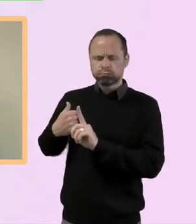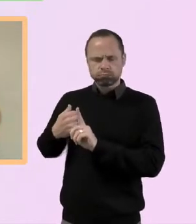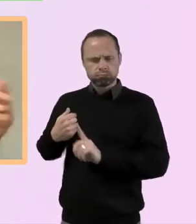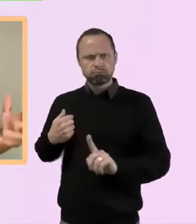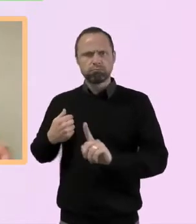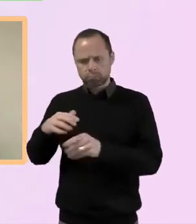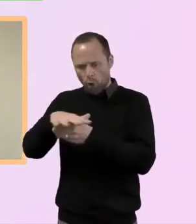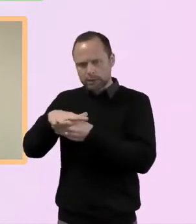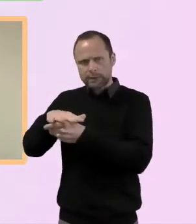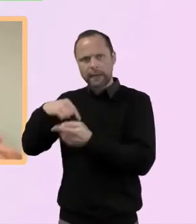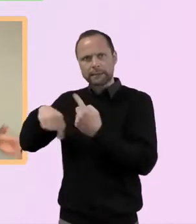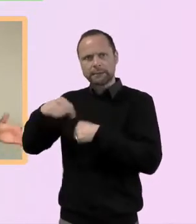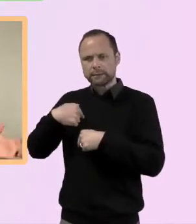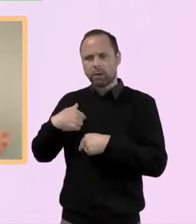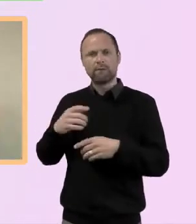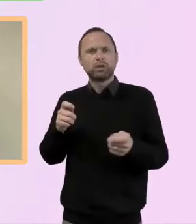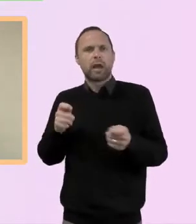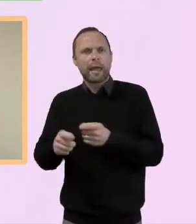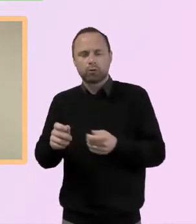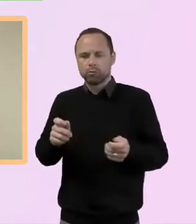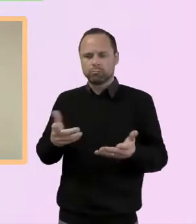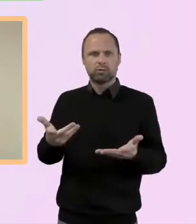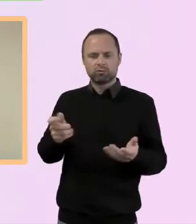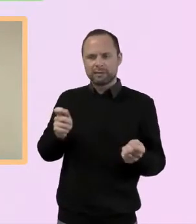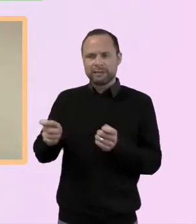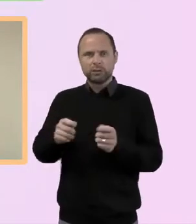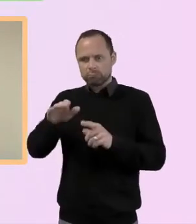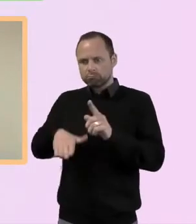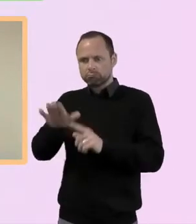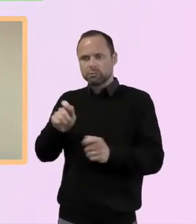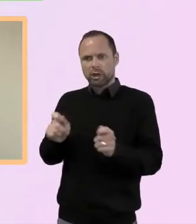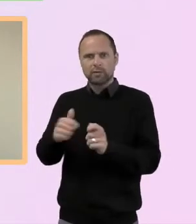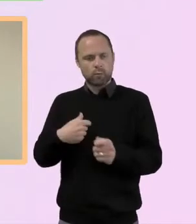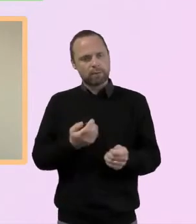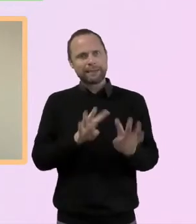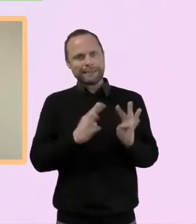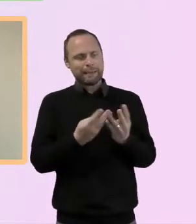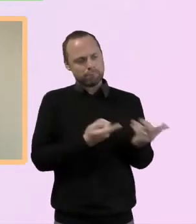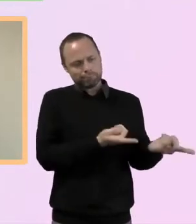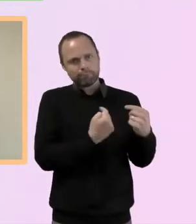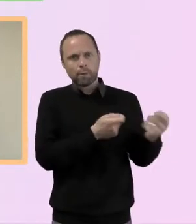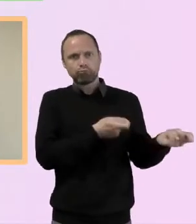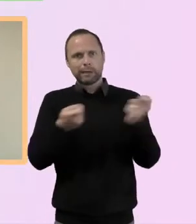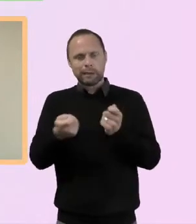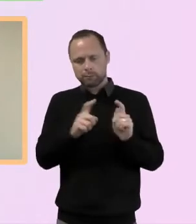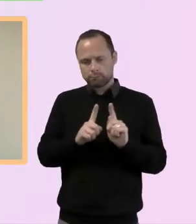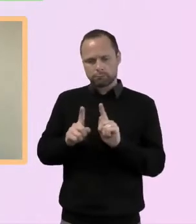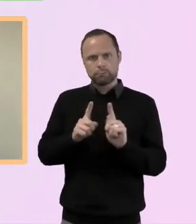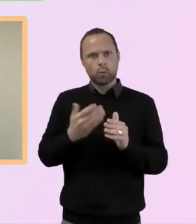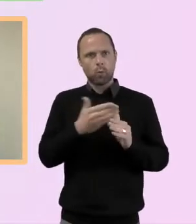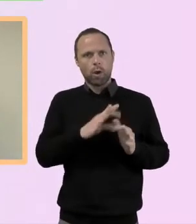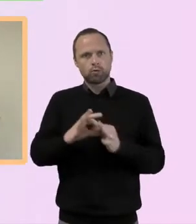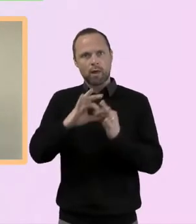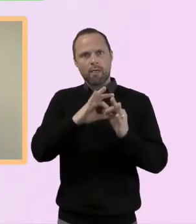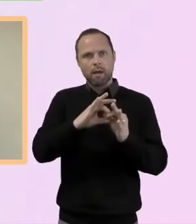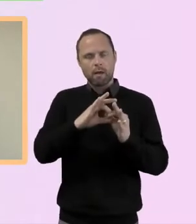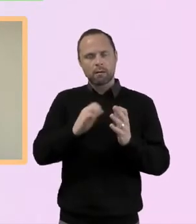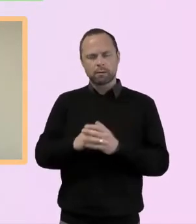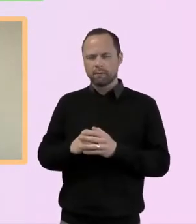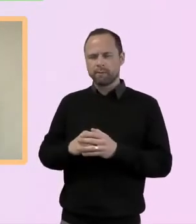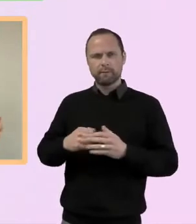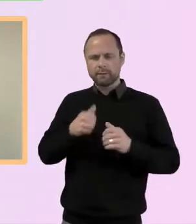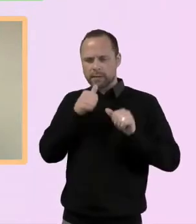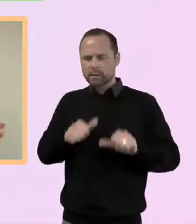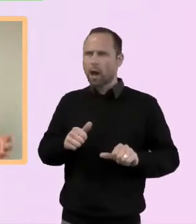a part of a change and transition, but also bringing everybody alongside with us. And so real passion and kind of desire to see God